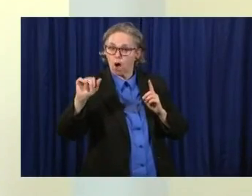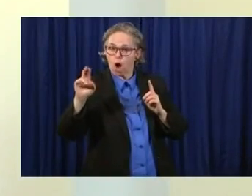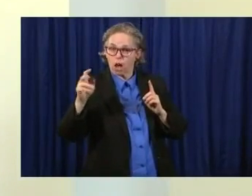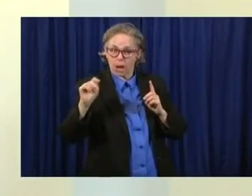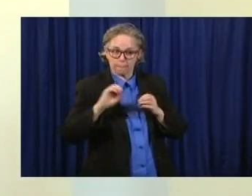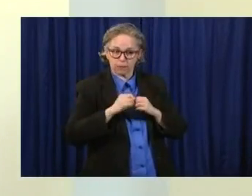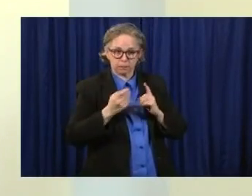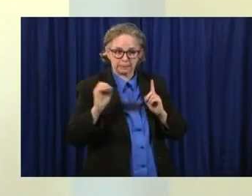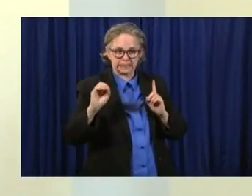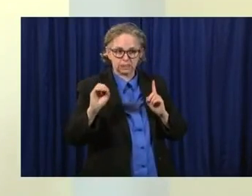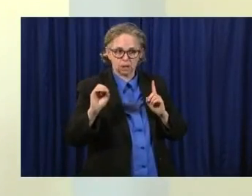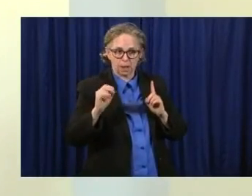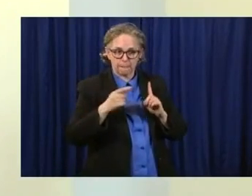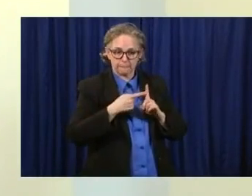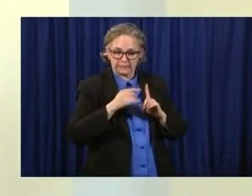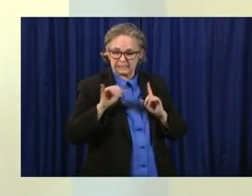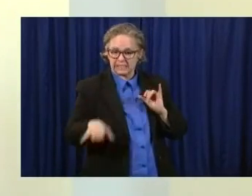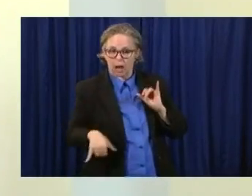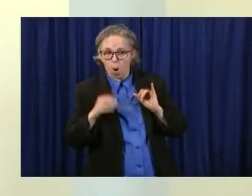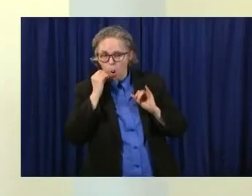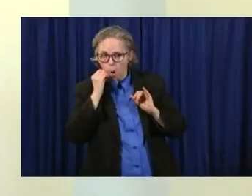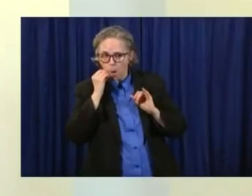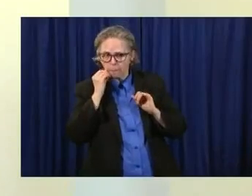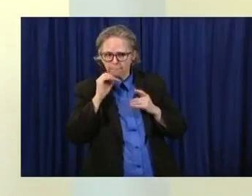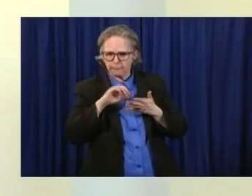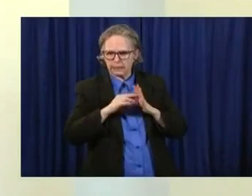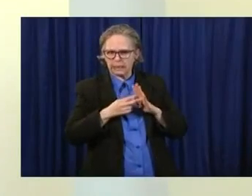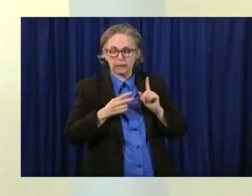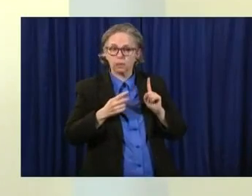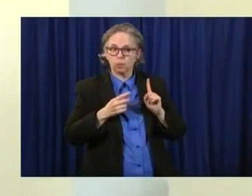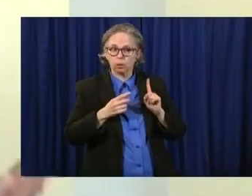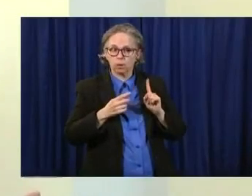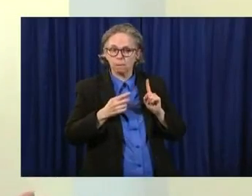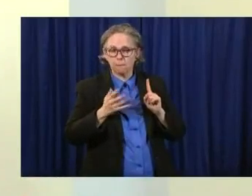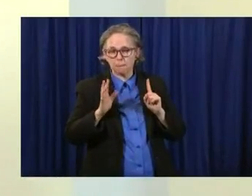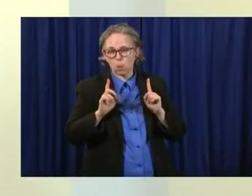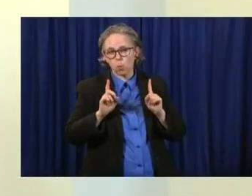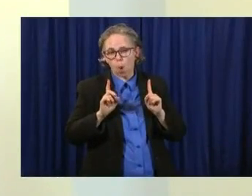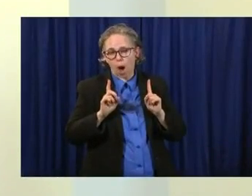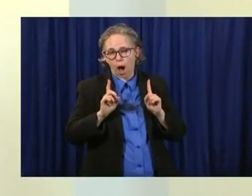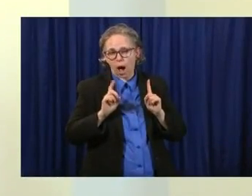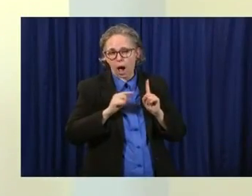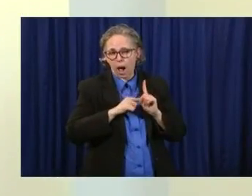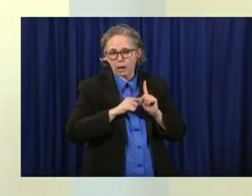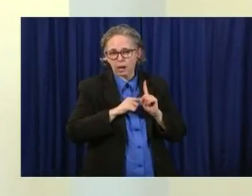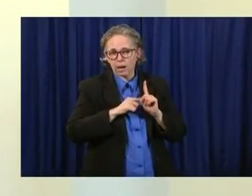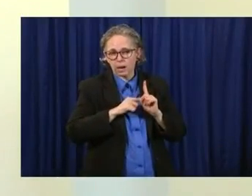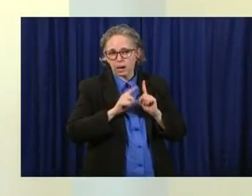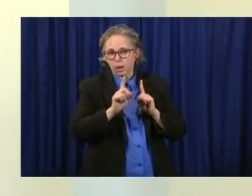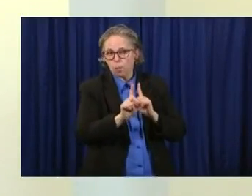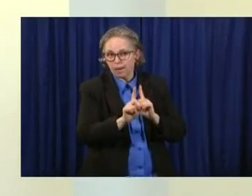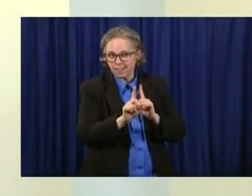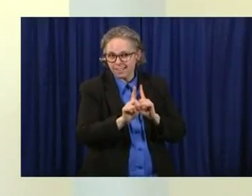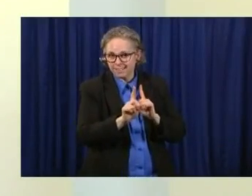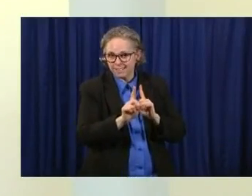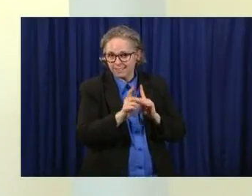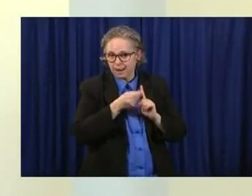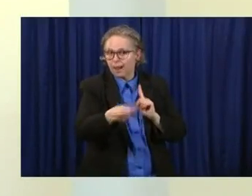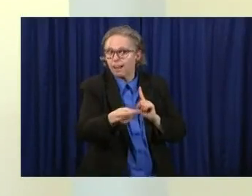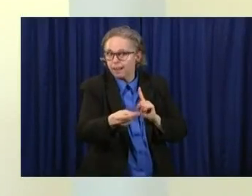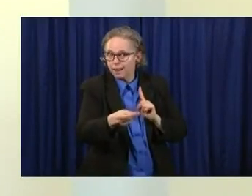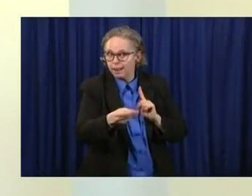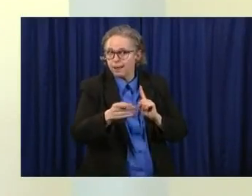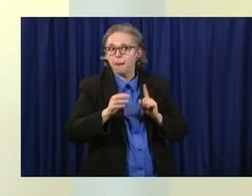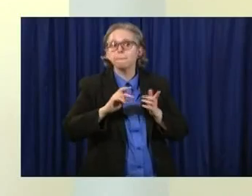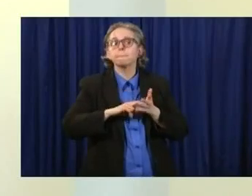at home. We really got that number down to just hovering about one person and giving it to one person. And so we're going to